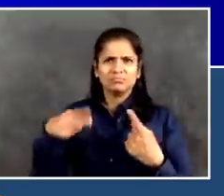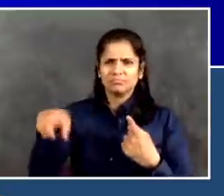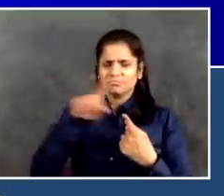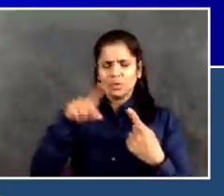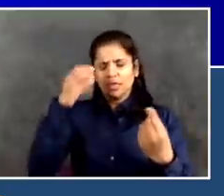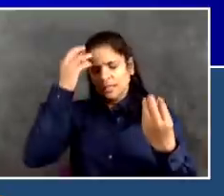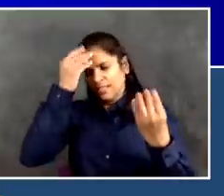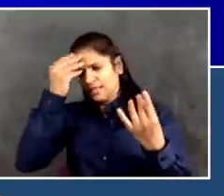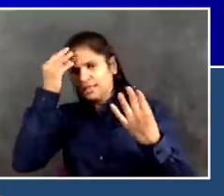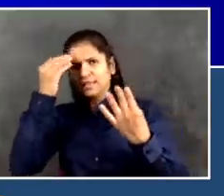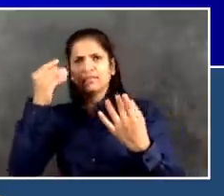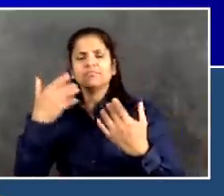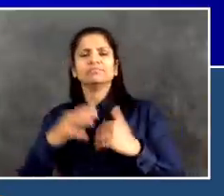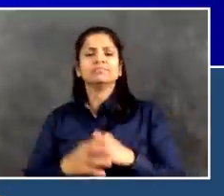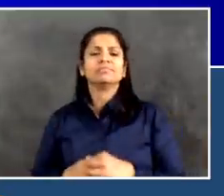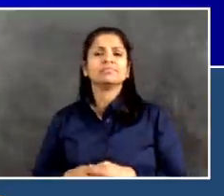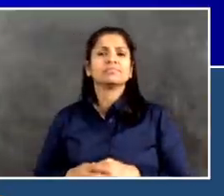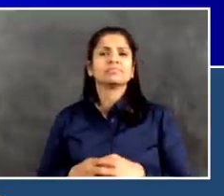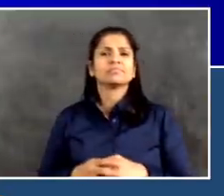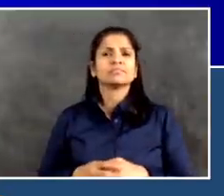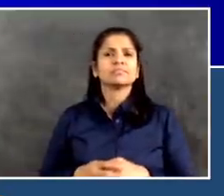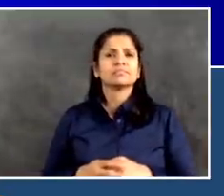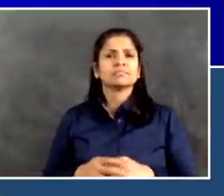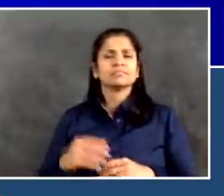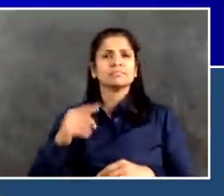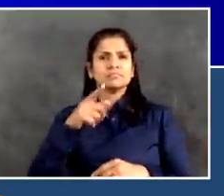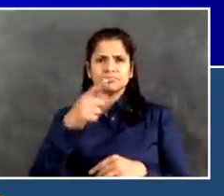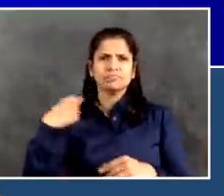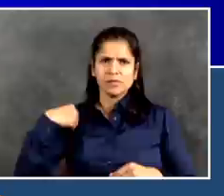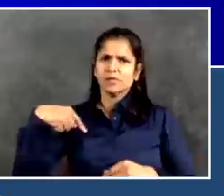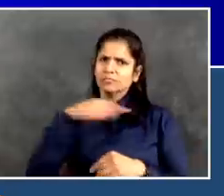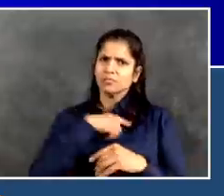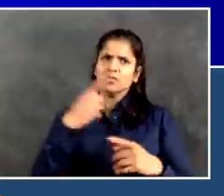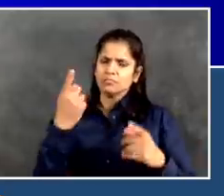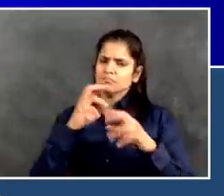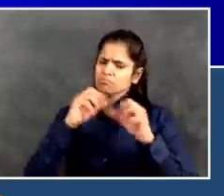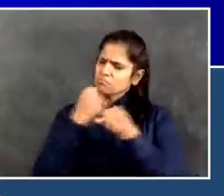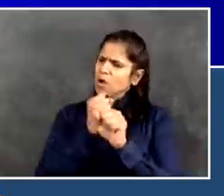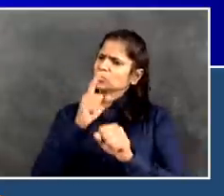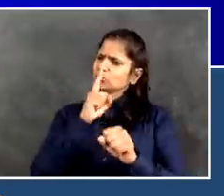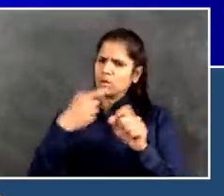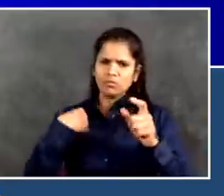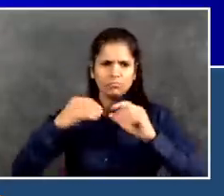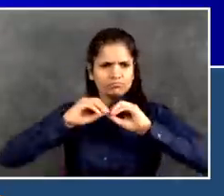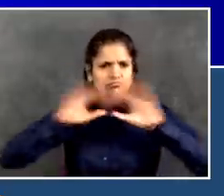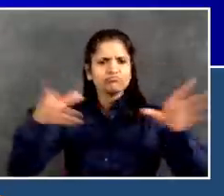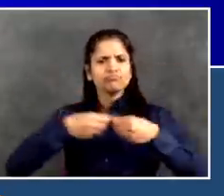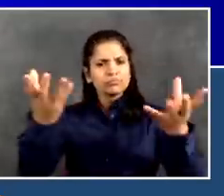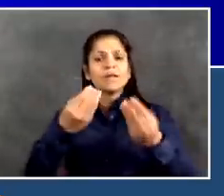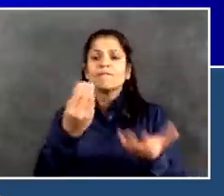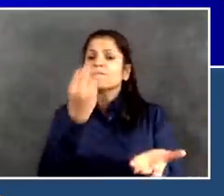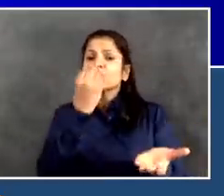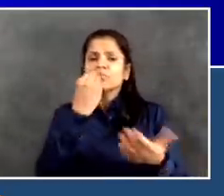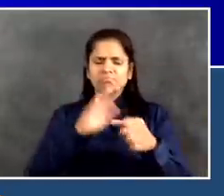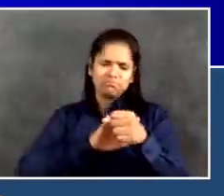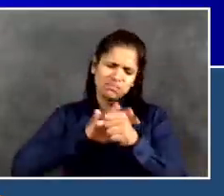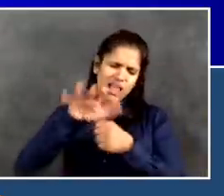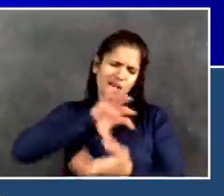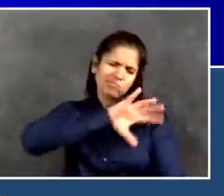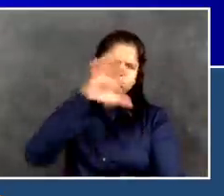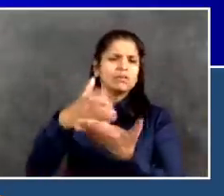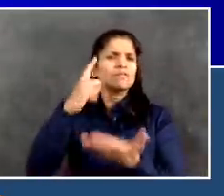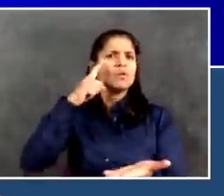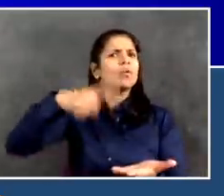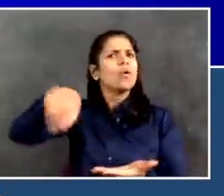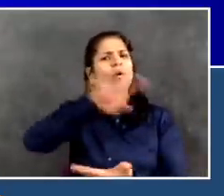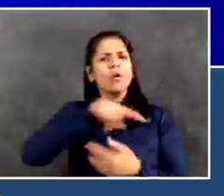New Yorker. And we've tried to also make sure that for those with special food needs, that we could be responsive. So, we've been